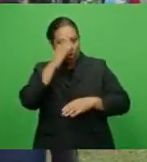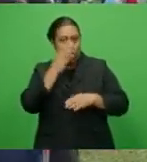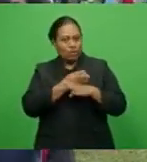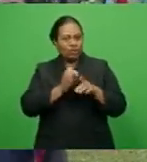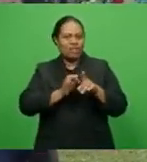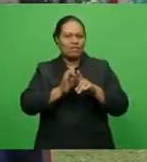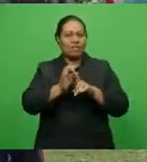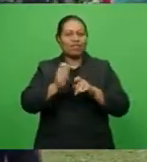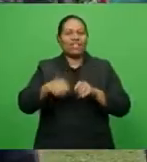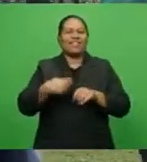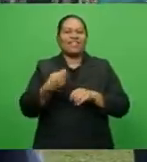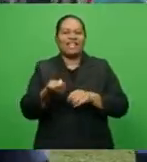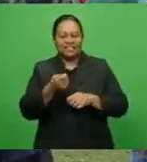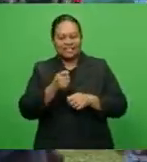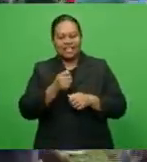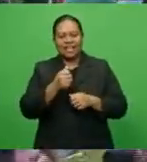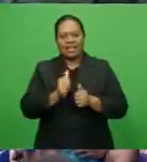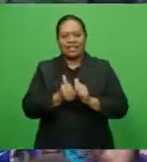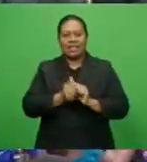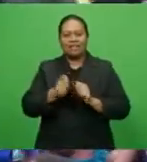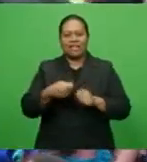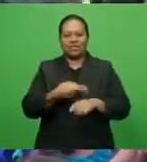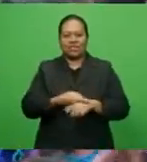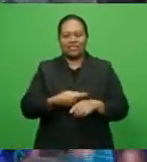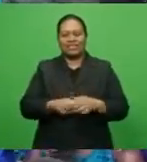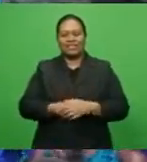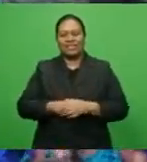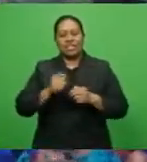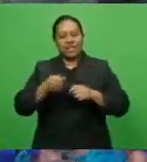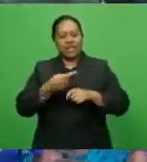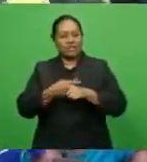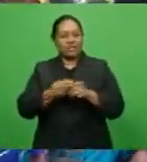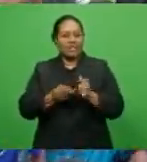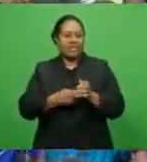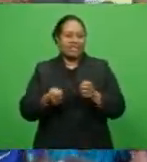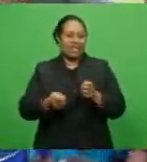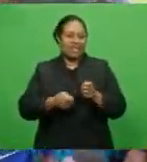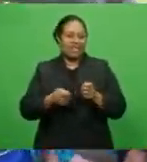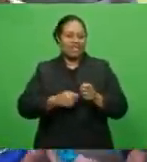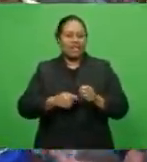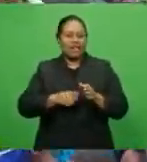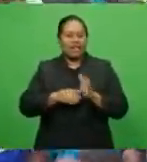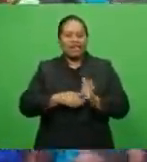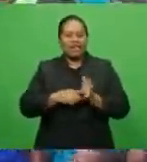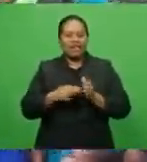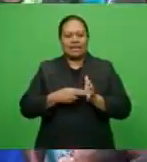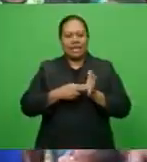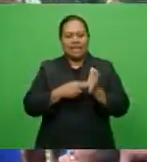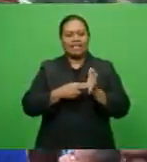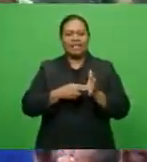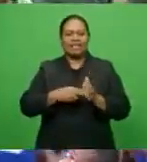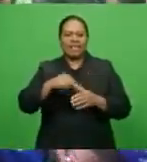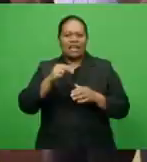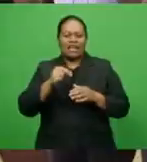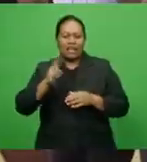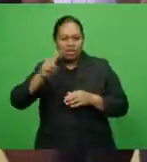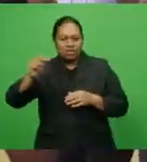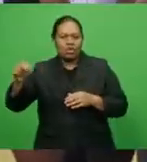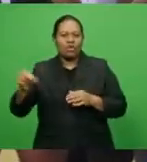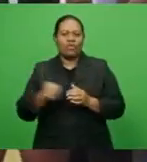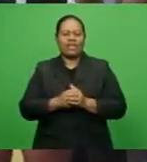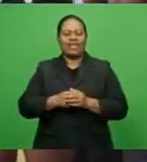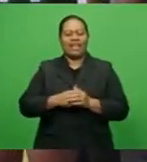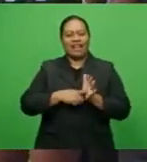before our next pitch against Ailebu next week. Next week Naitasiri will face Nandi at Rathodakambao Park on Saturday while